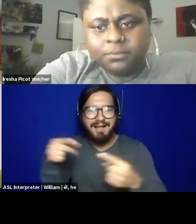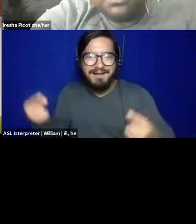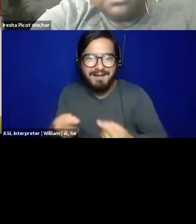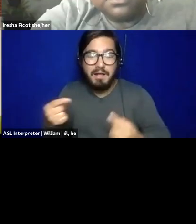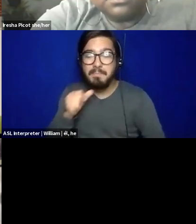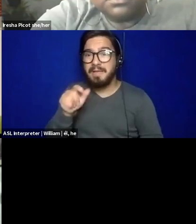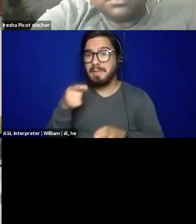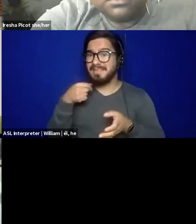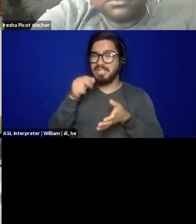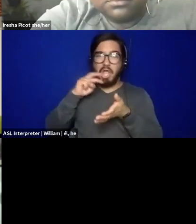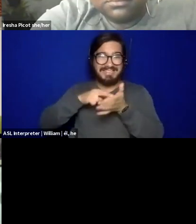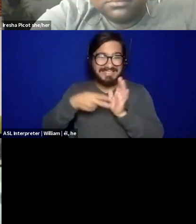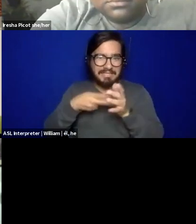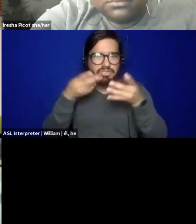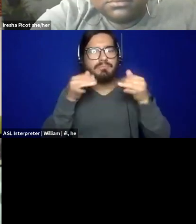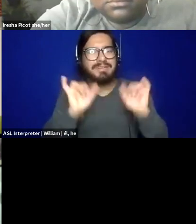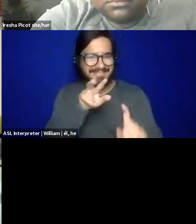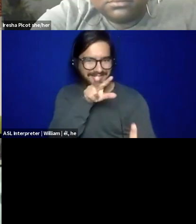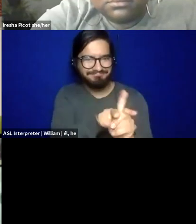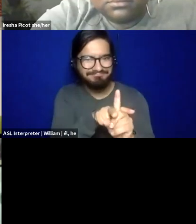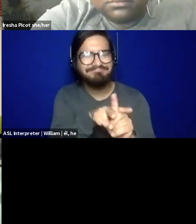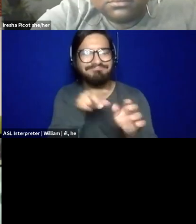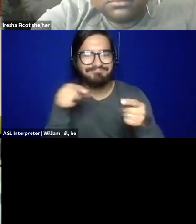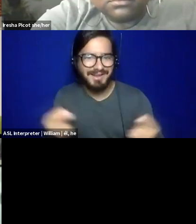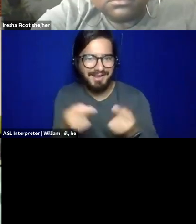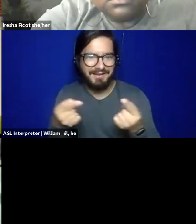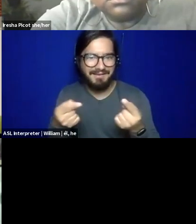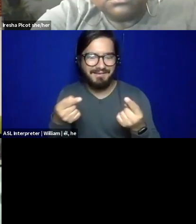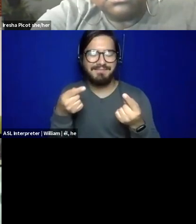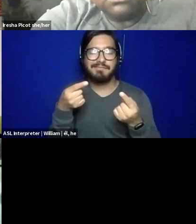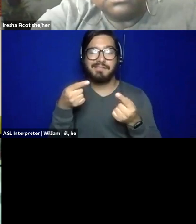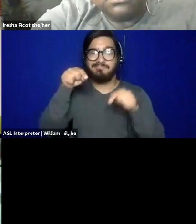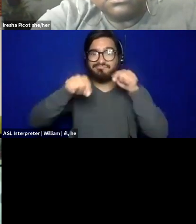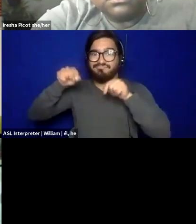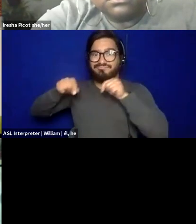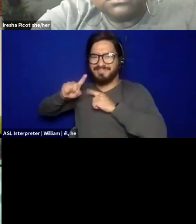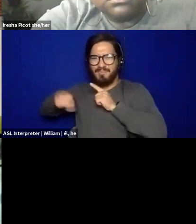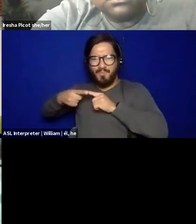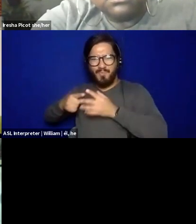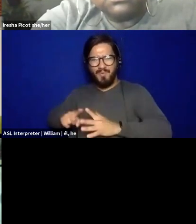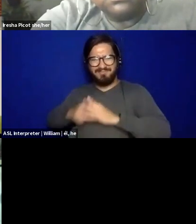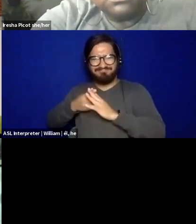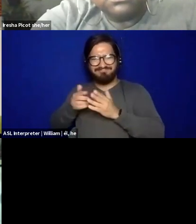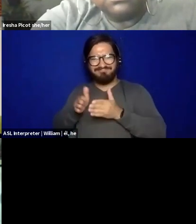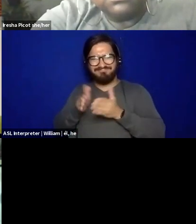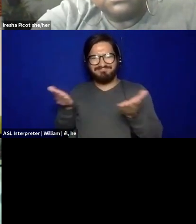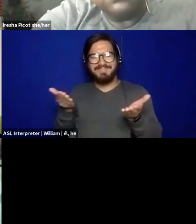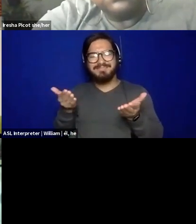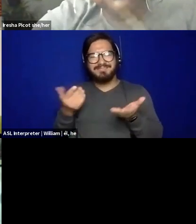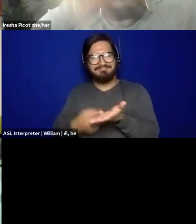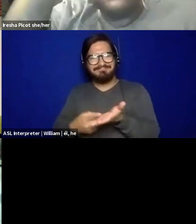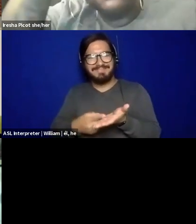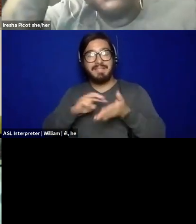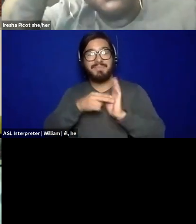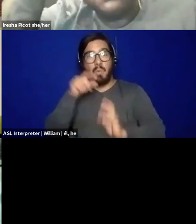are. So kind of going back to what I talked about in the very beginning and opening this, we have to be very intentional, um, and purposeful